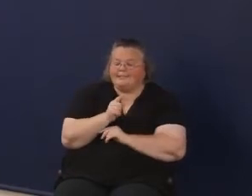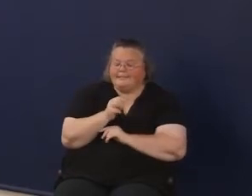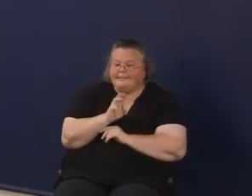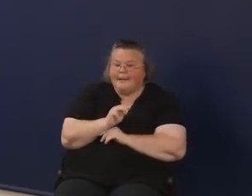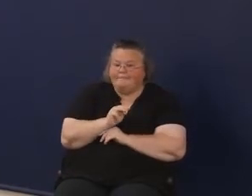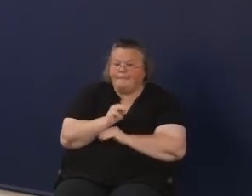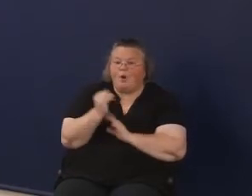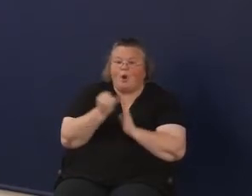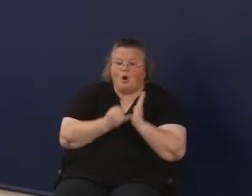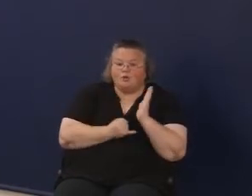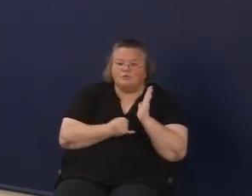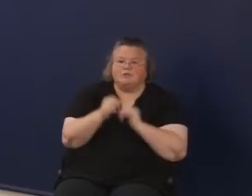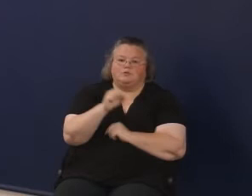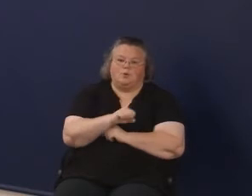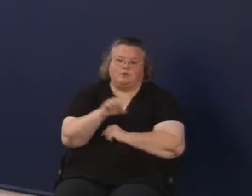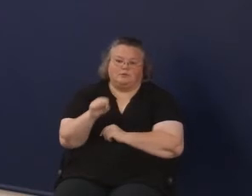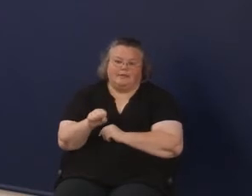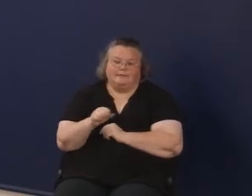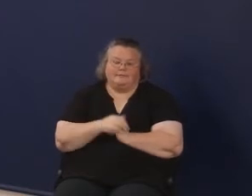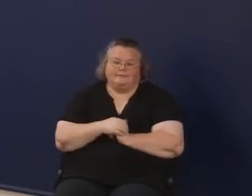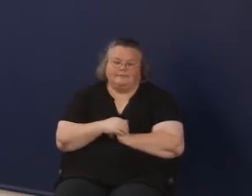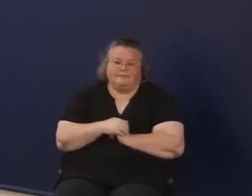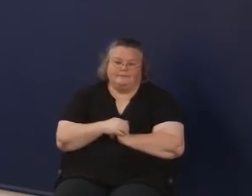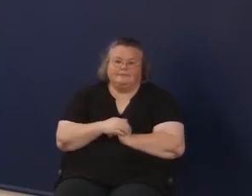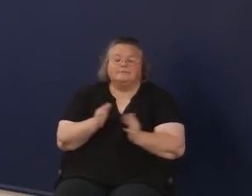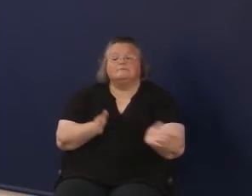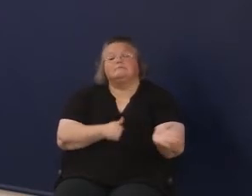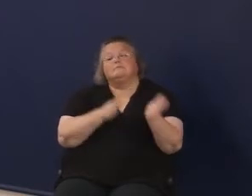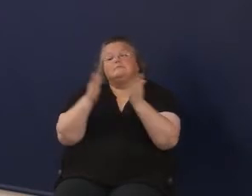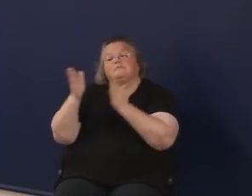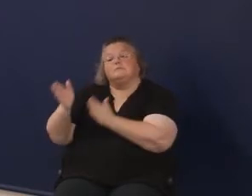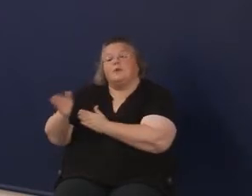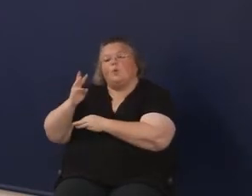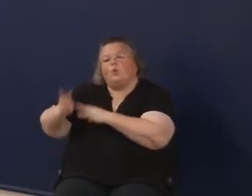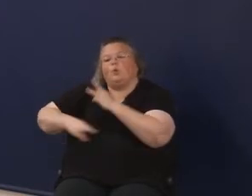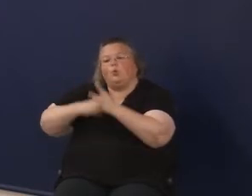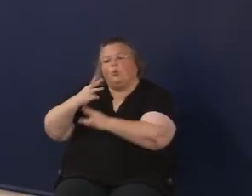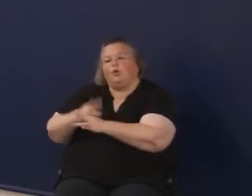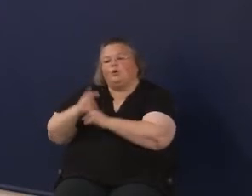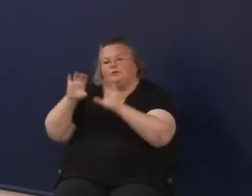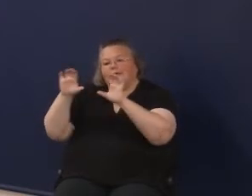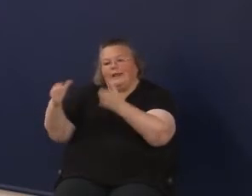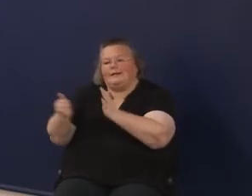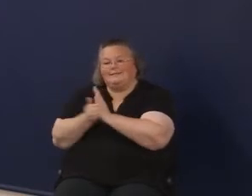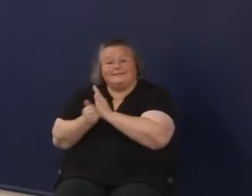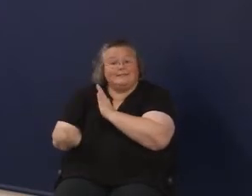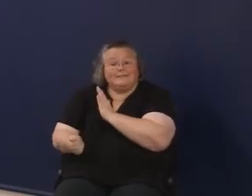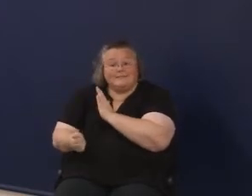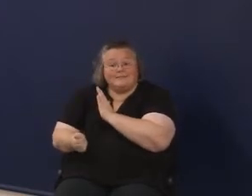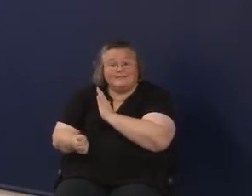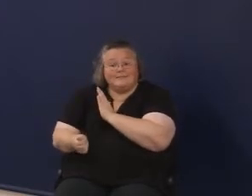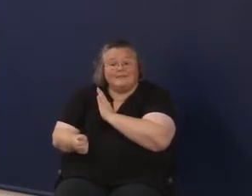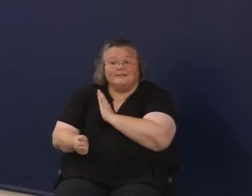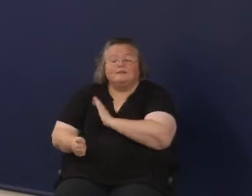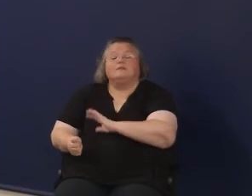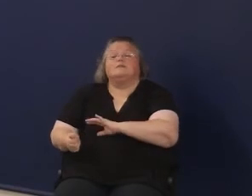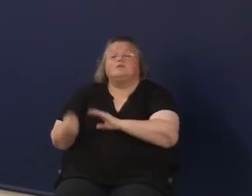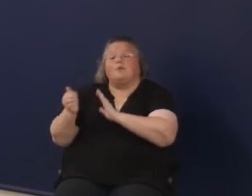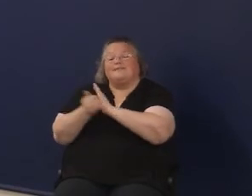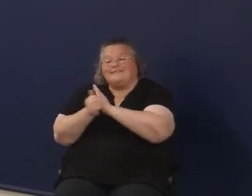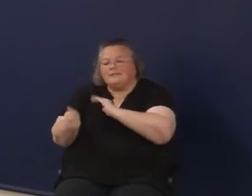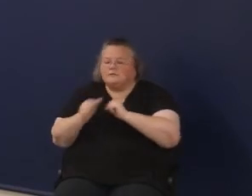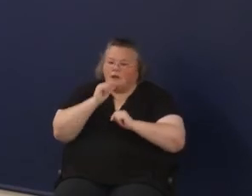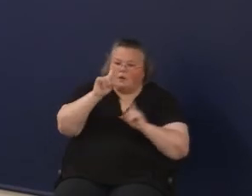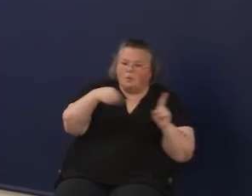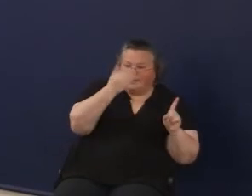and social sciences. Then on the right-hand side of that screen is the world-class skills. Here's where your more traditional portrait